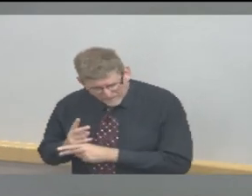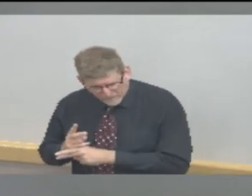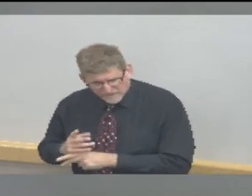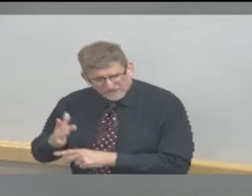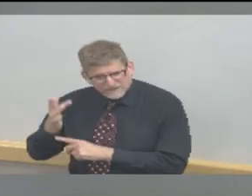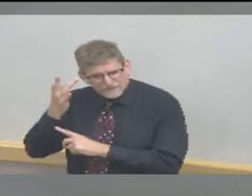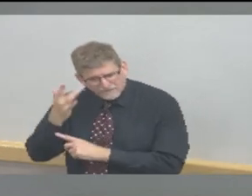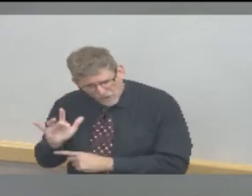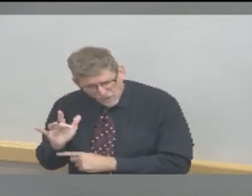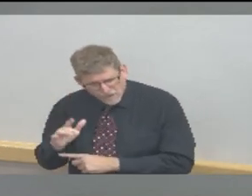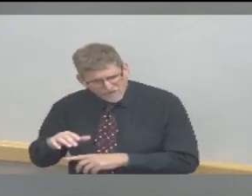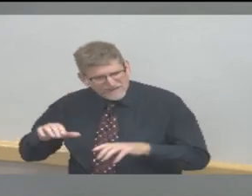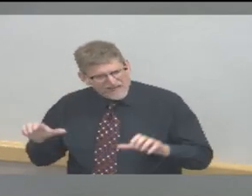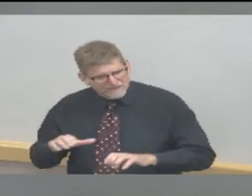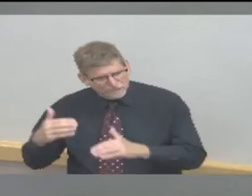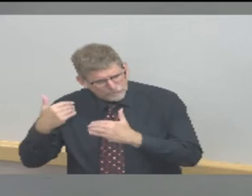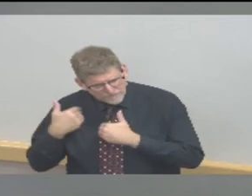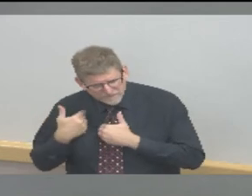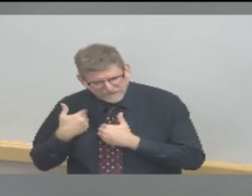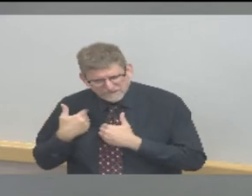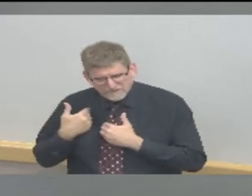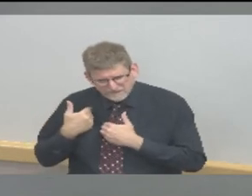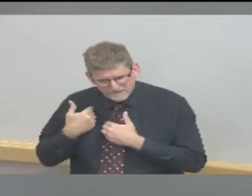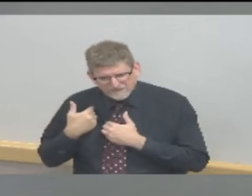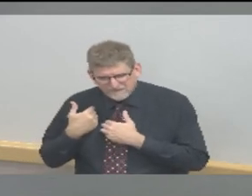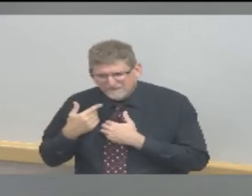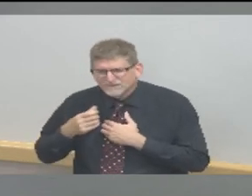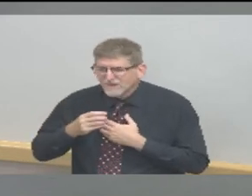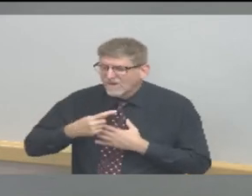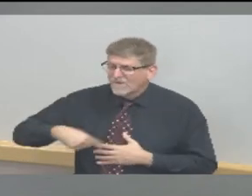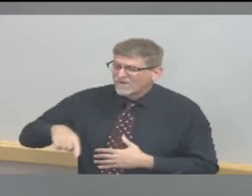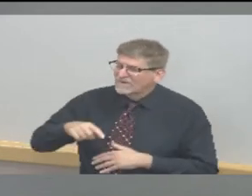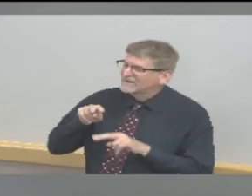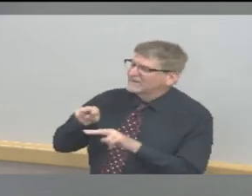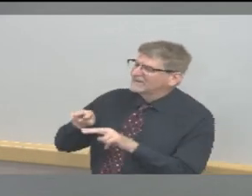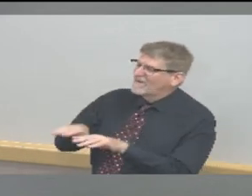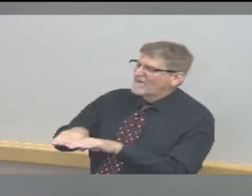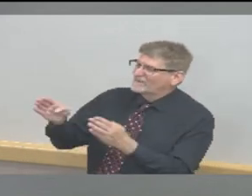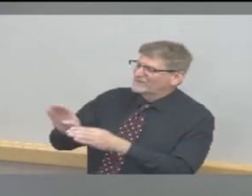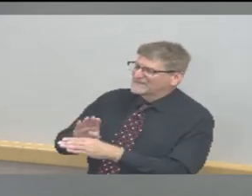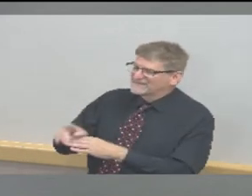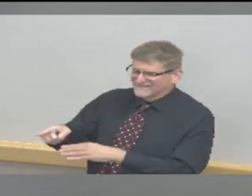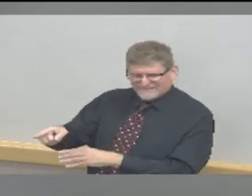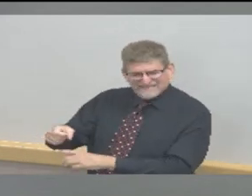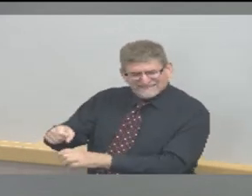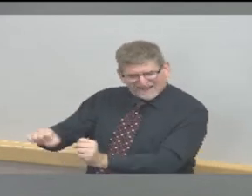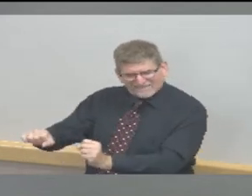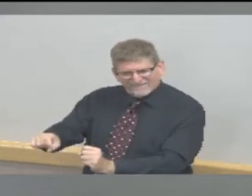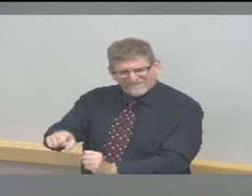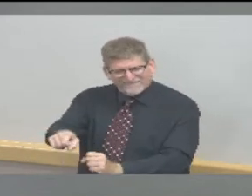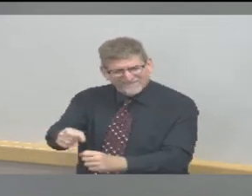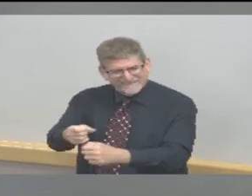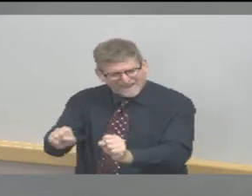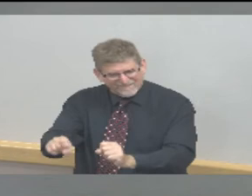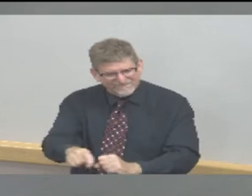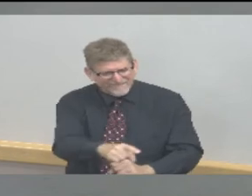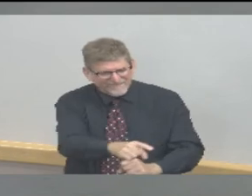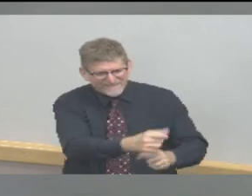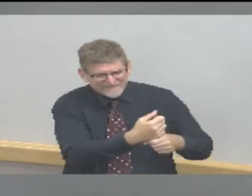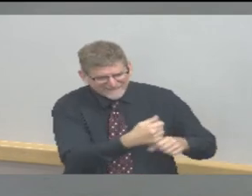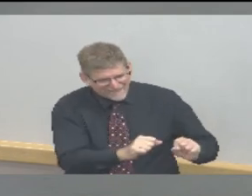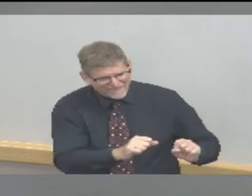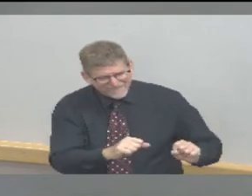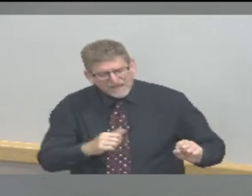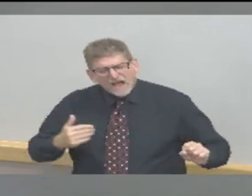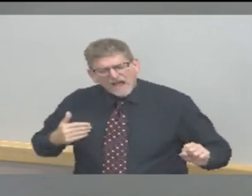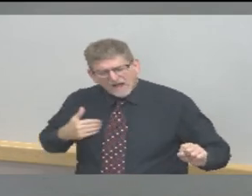the reopening process as safe as possible. But, yes, of course, there is concern as more things reopen